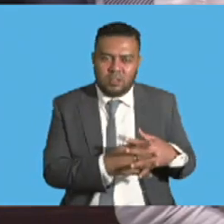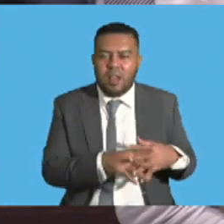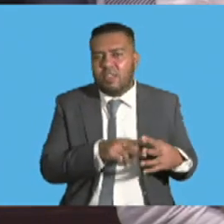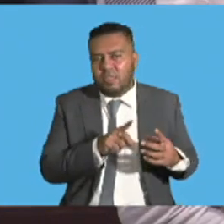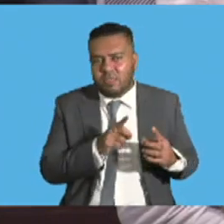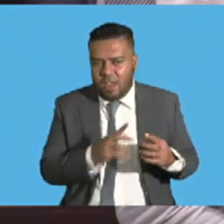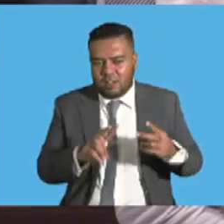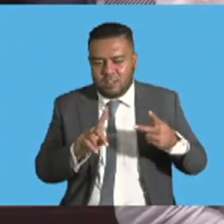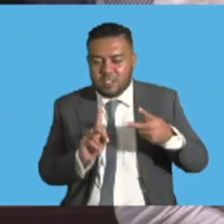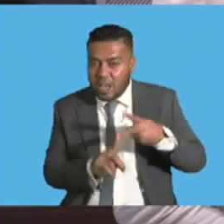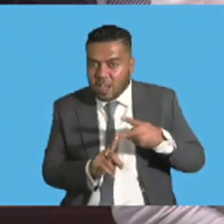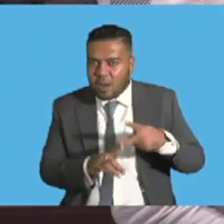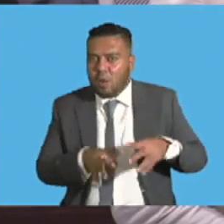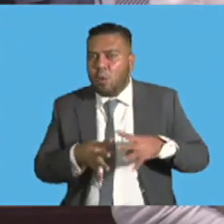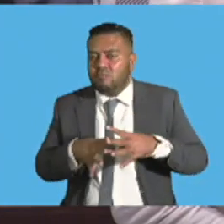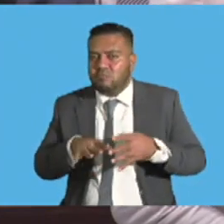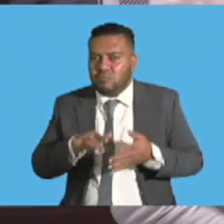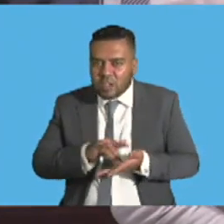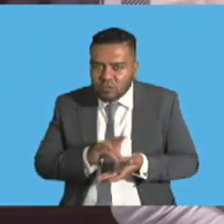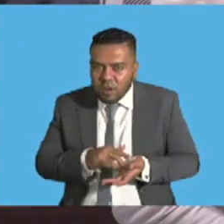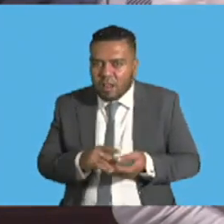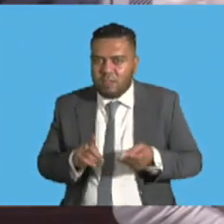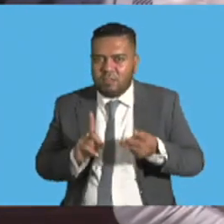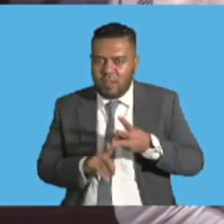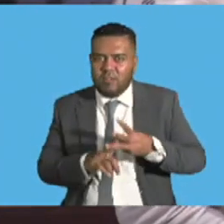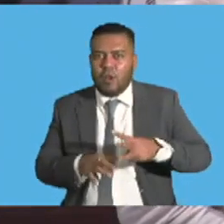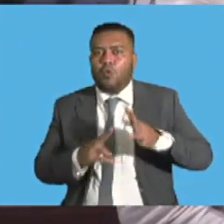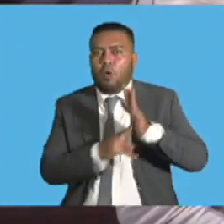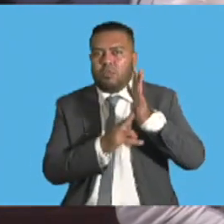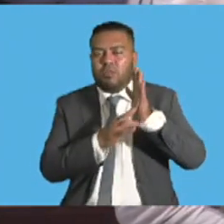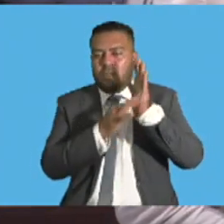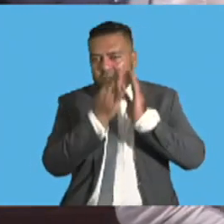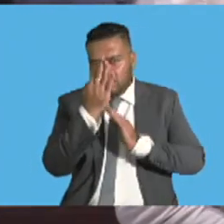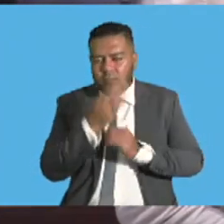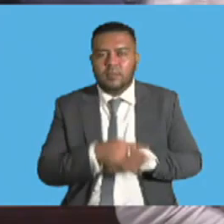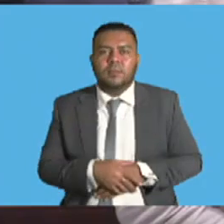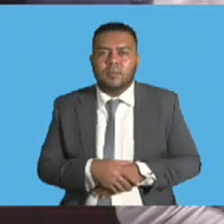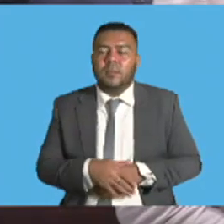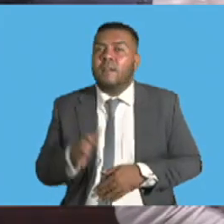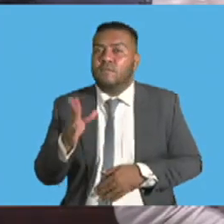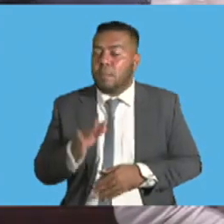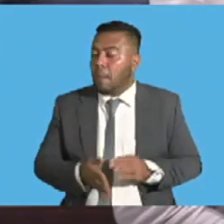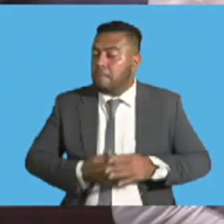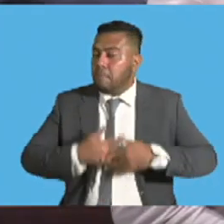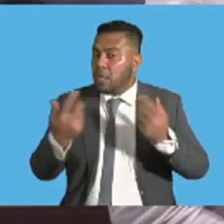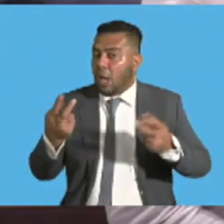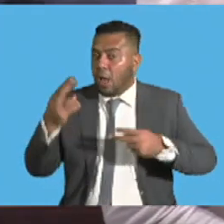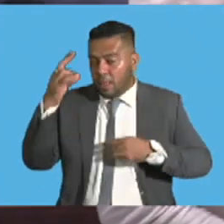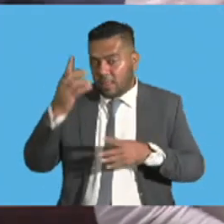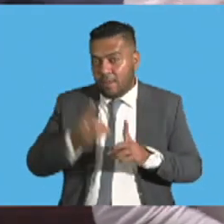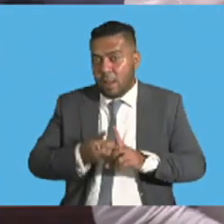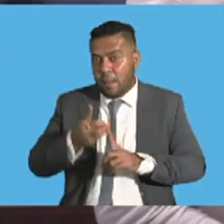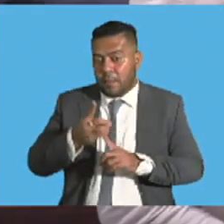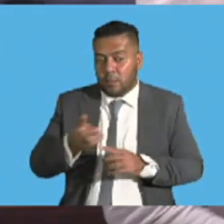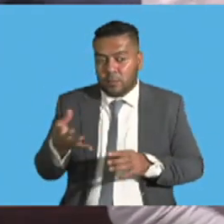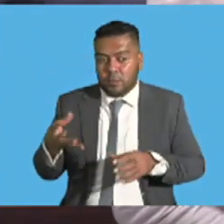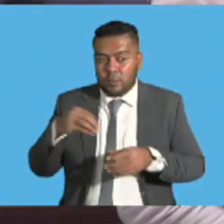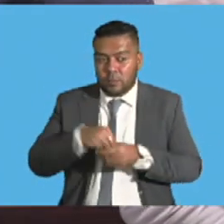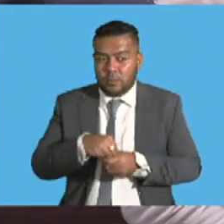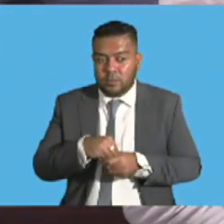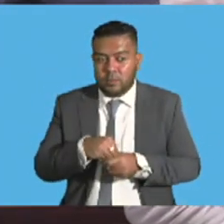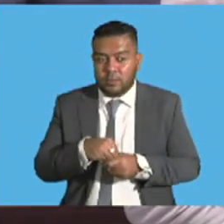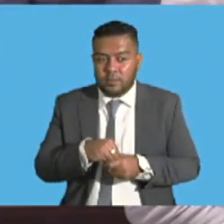Division and the Northern Division. Mr. Speaker, sir, some major developments were recorded in the second